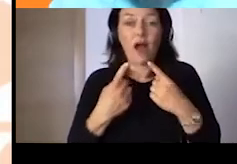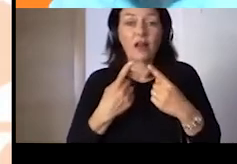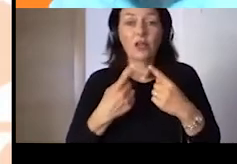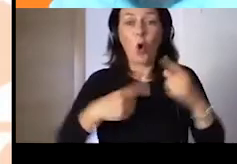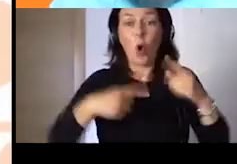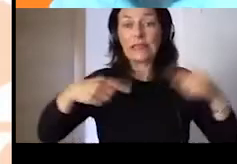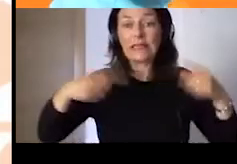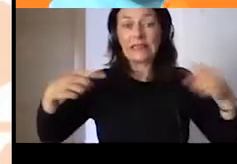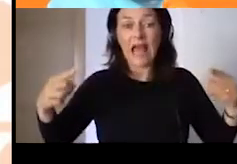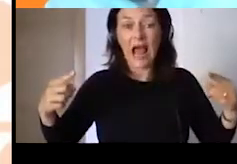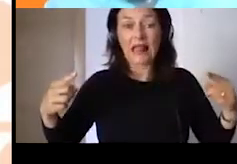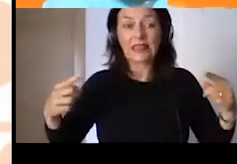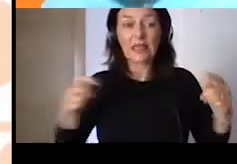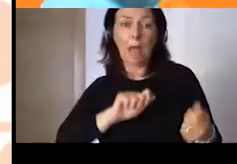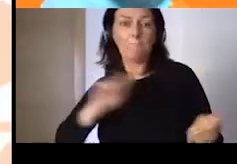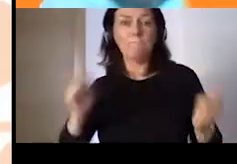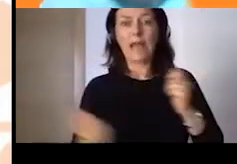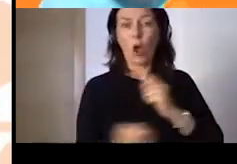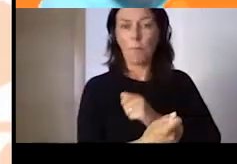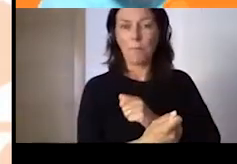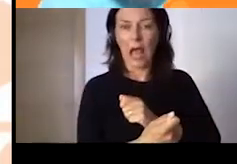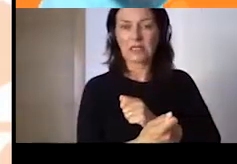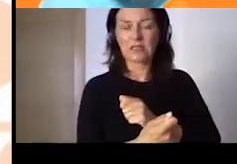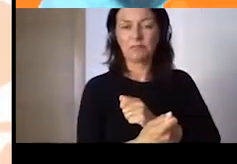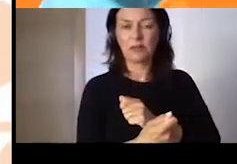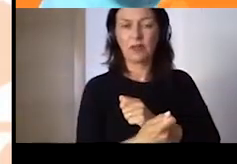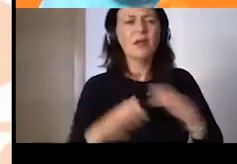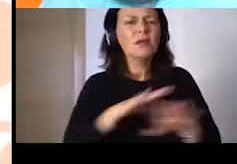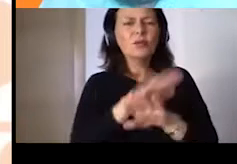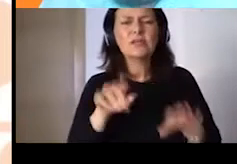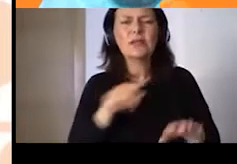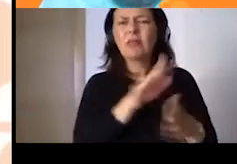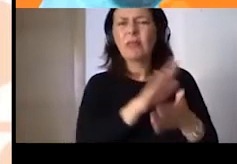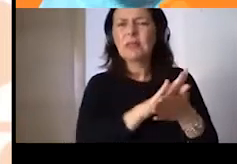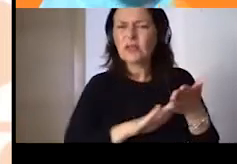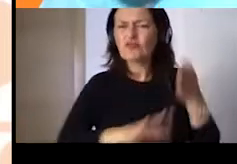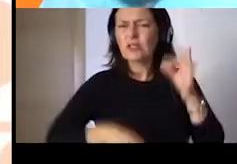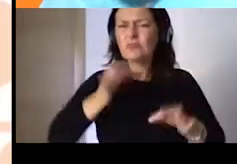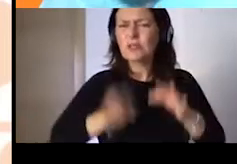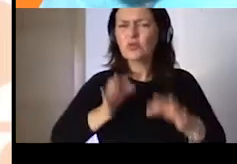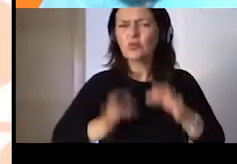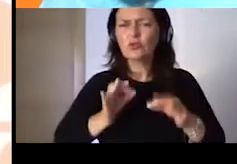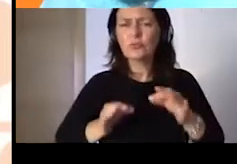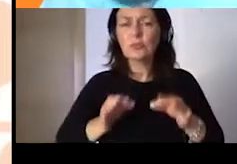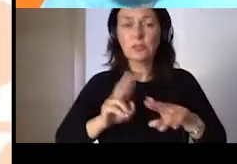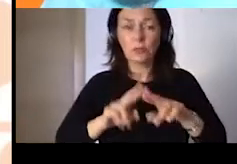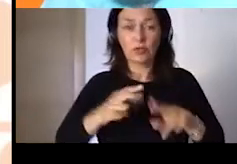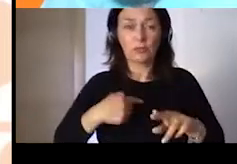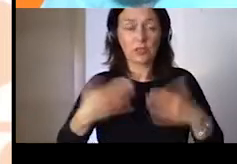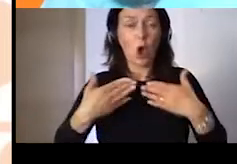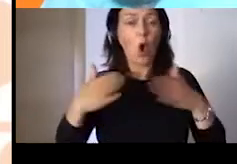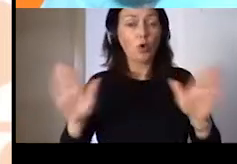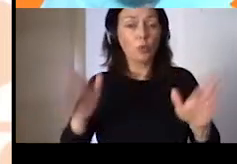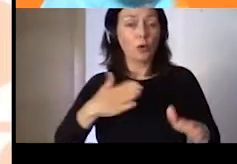experiences, I started my company, which is a training